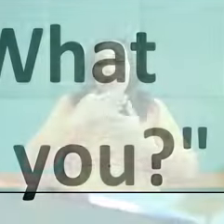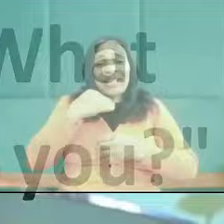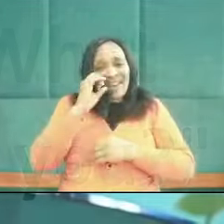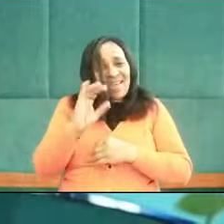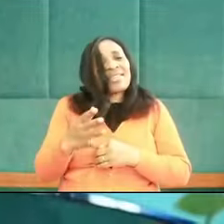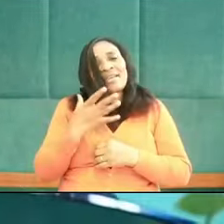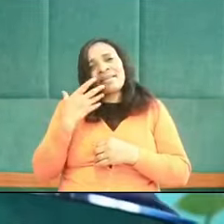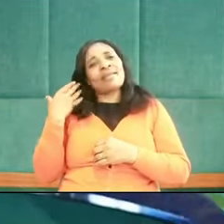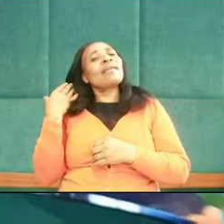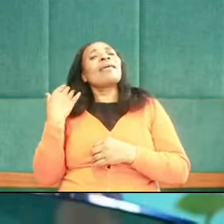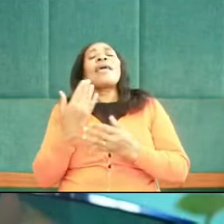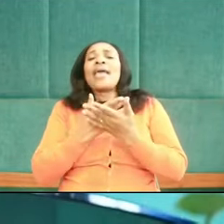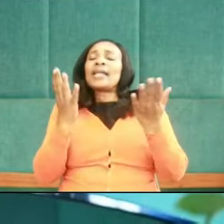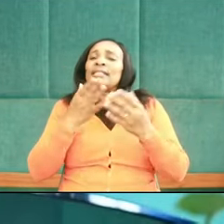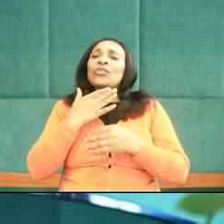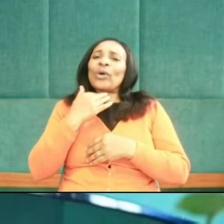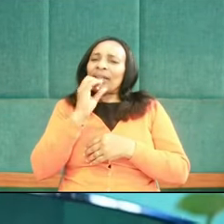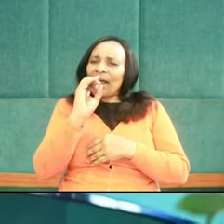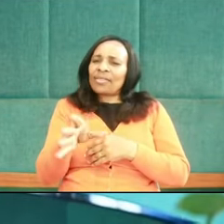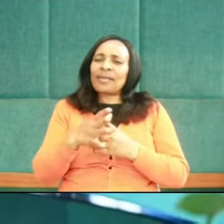He does not need anything